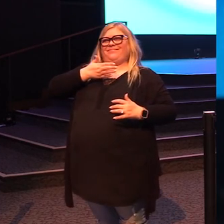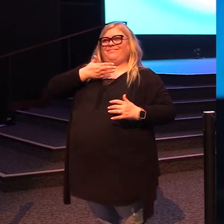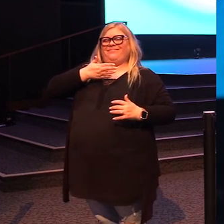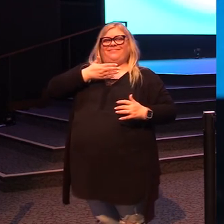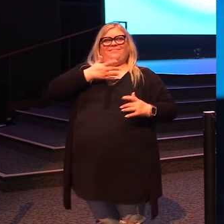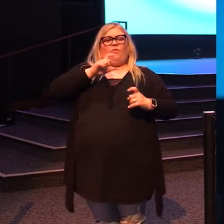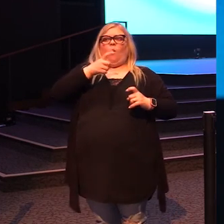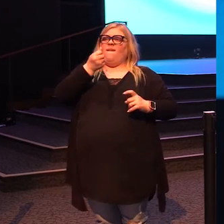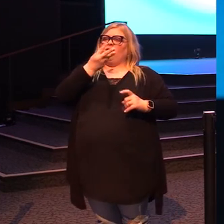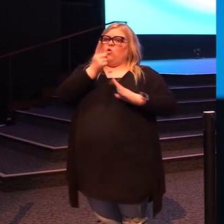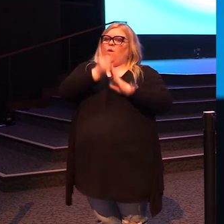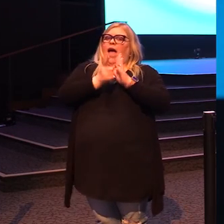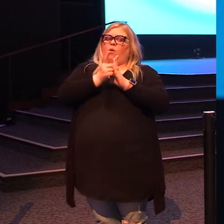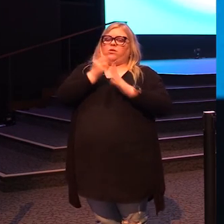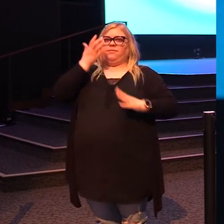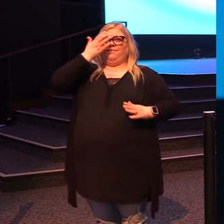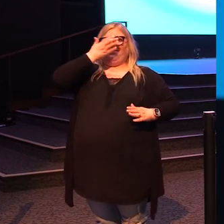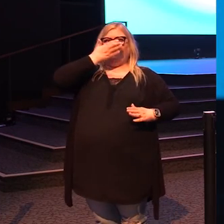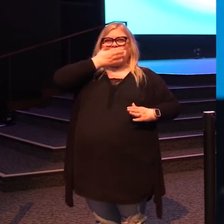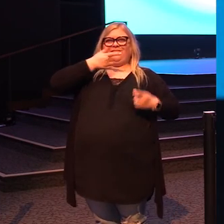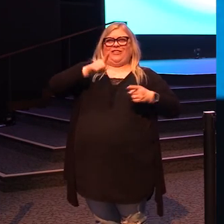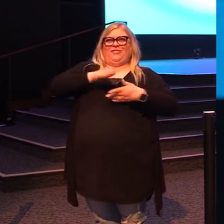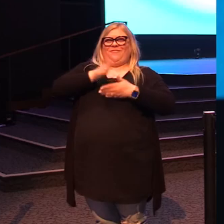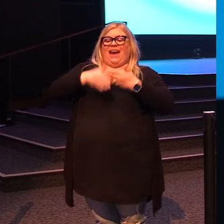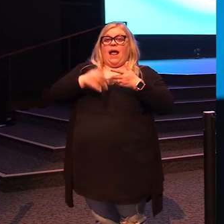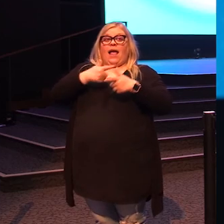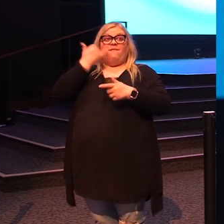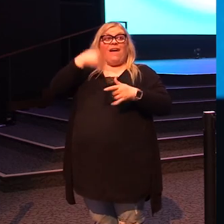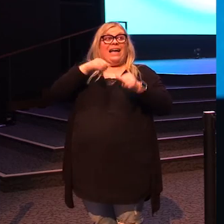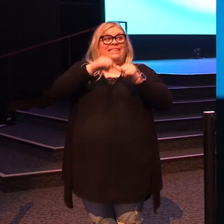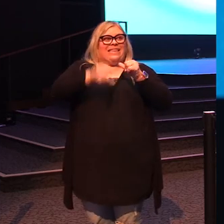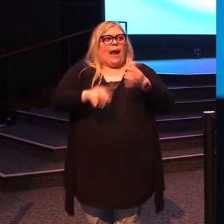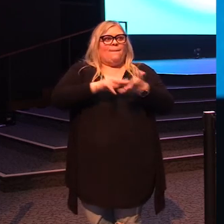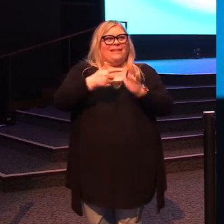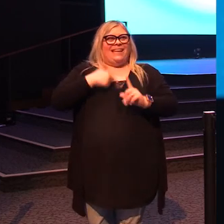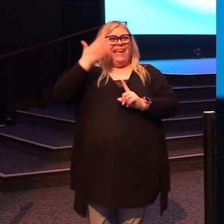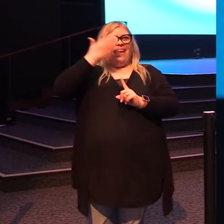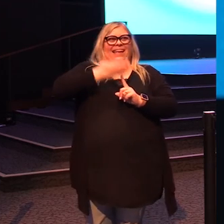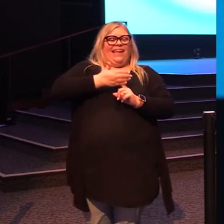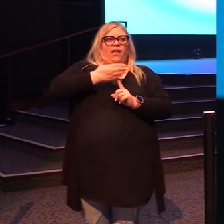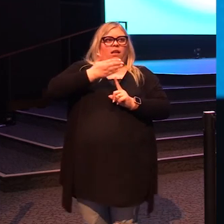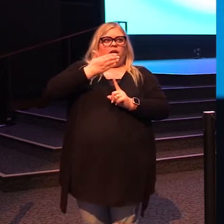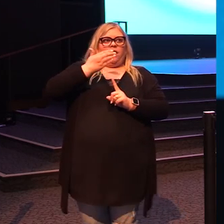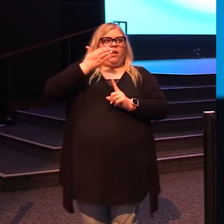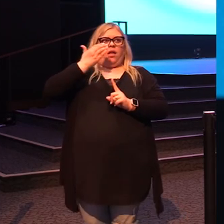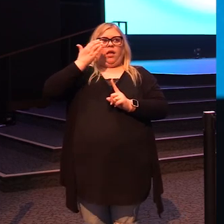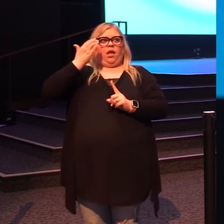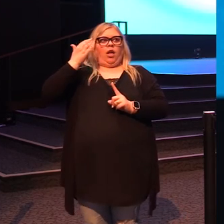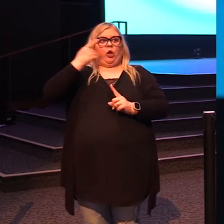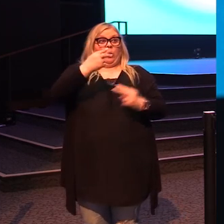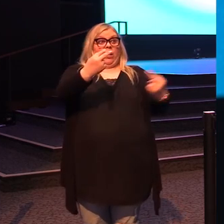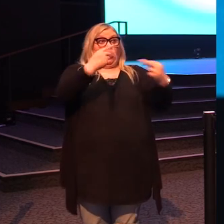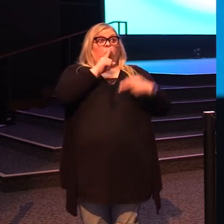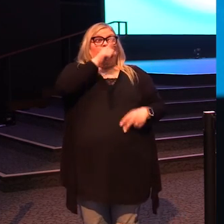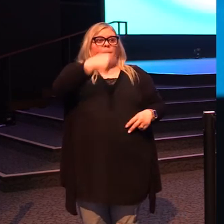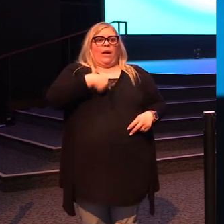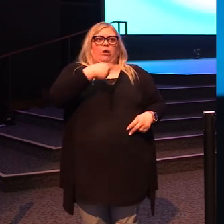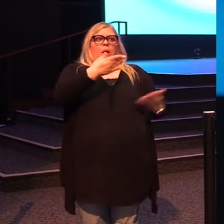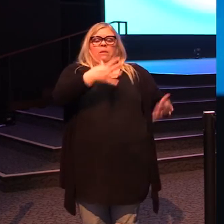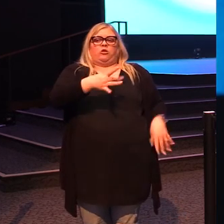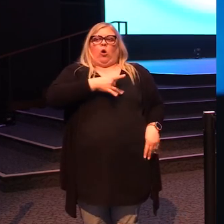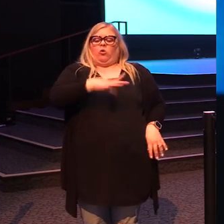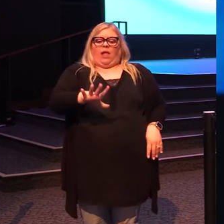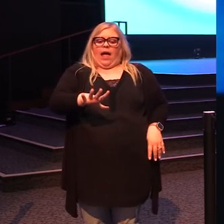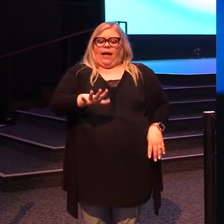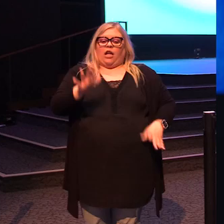a few hours at the weekend. And if I stay, you're going to actually get to know me and I'm not sure you're going to like the real me. And Jesus